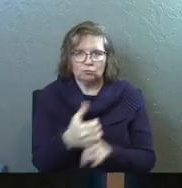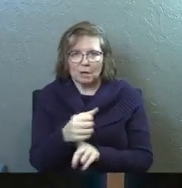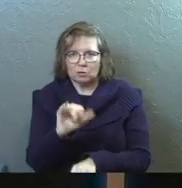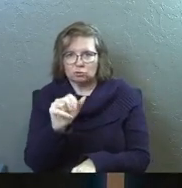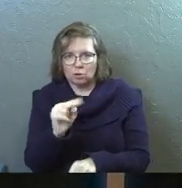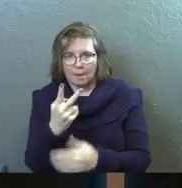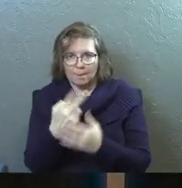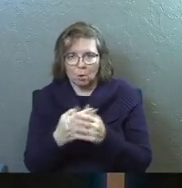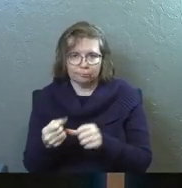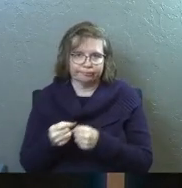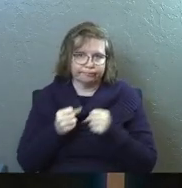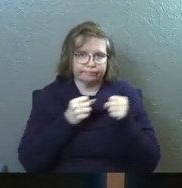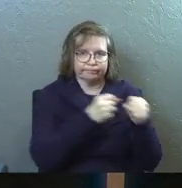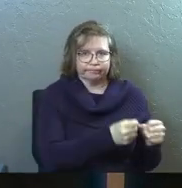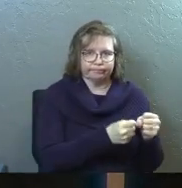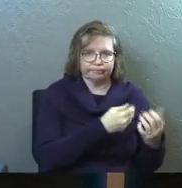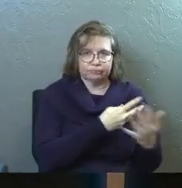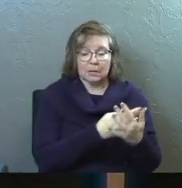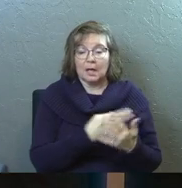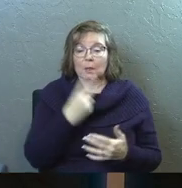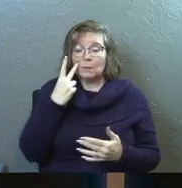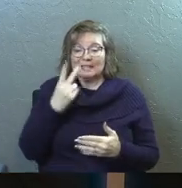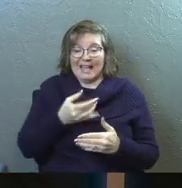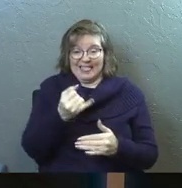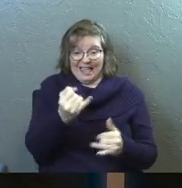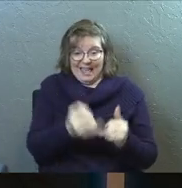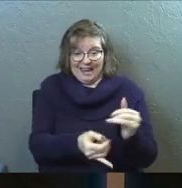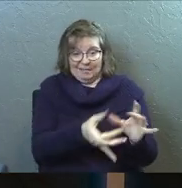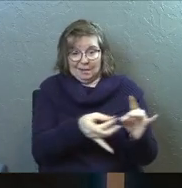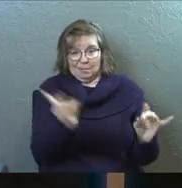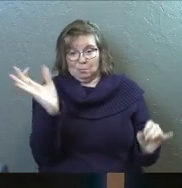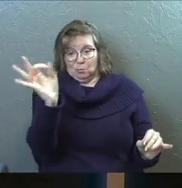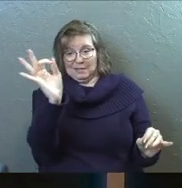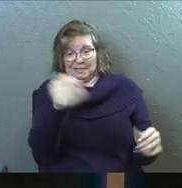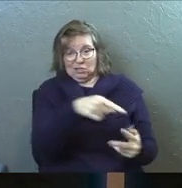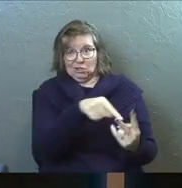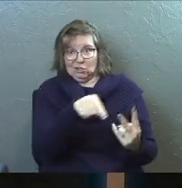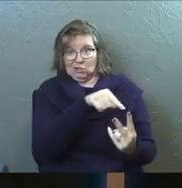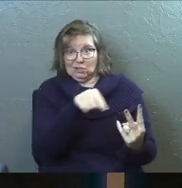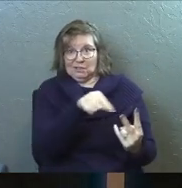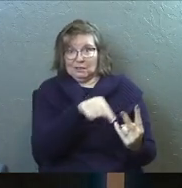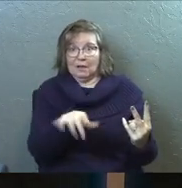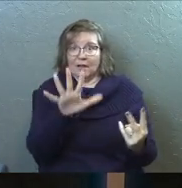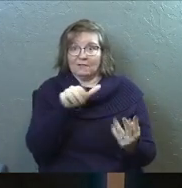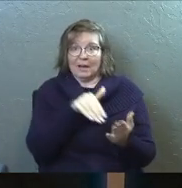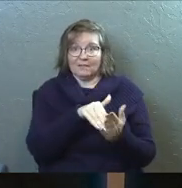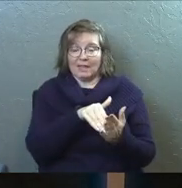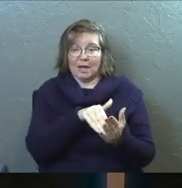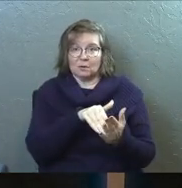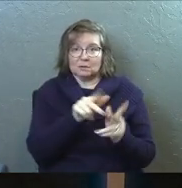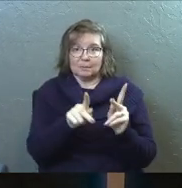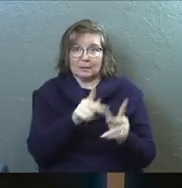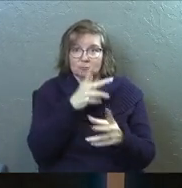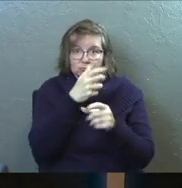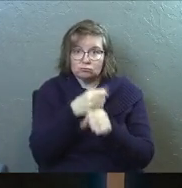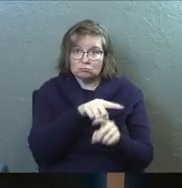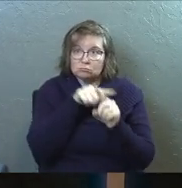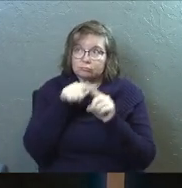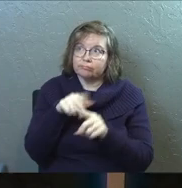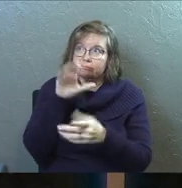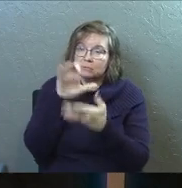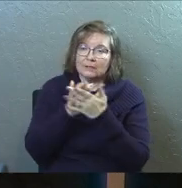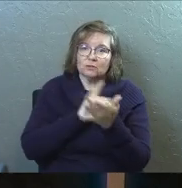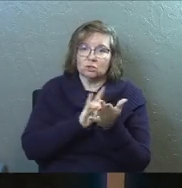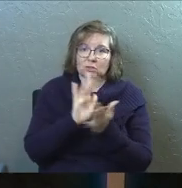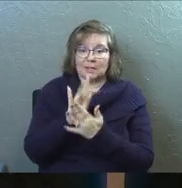John. But we also see at the end of that, that there's 5,000 people now in total that have come to believe in Jesus. And